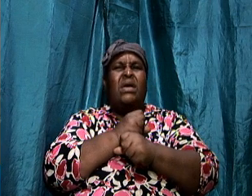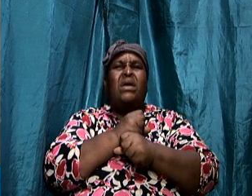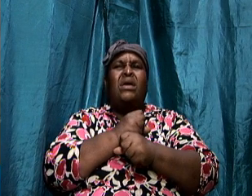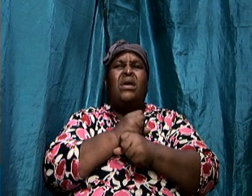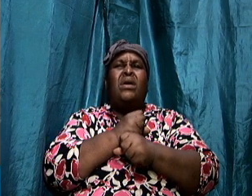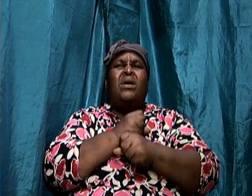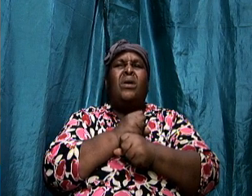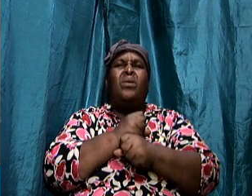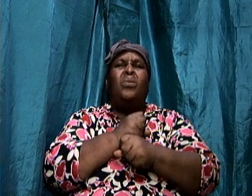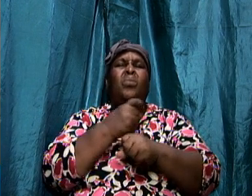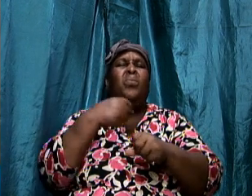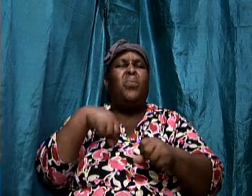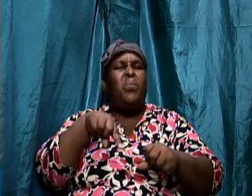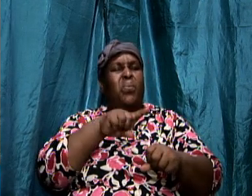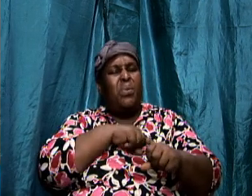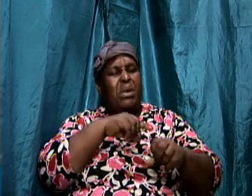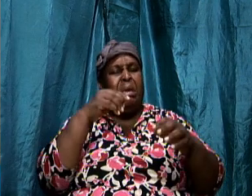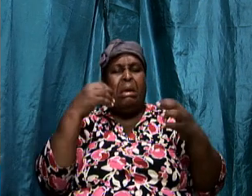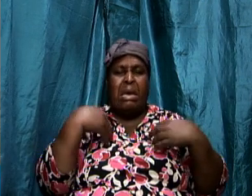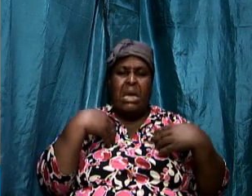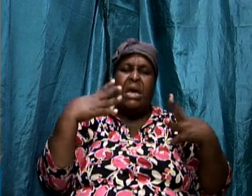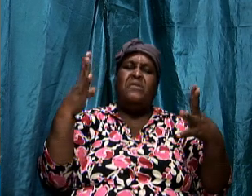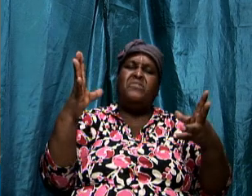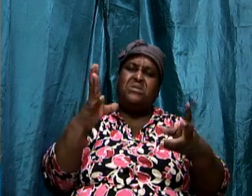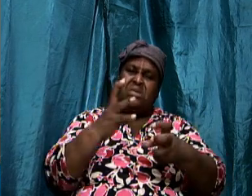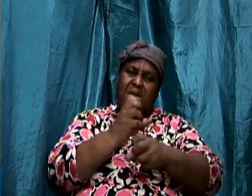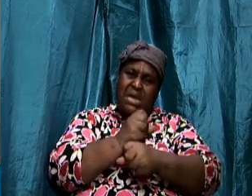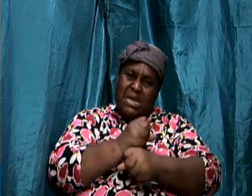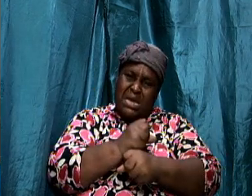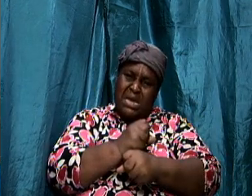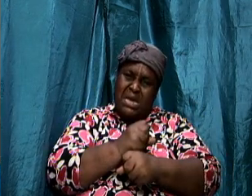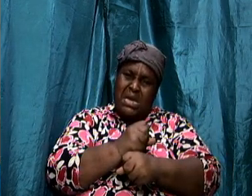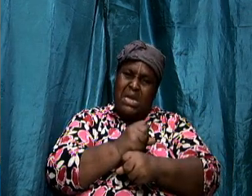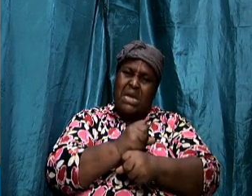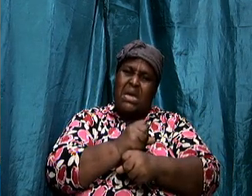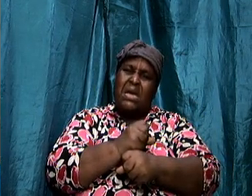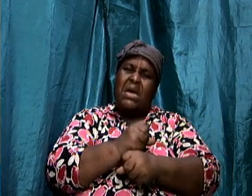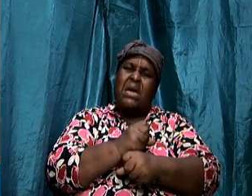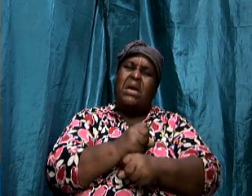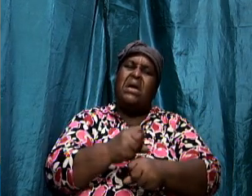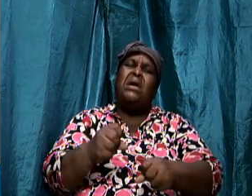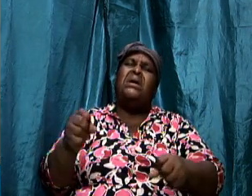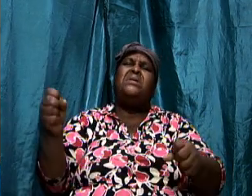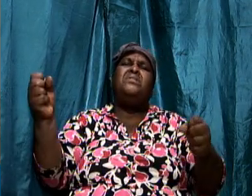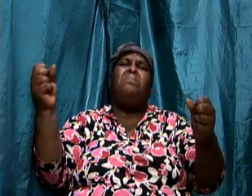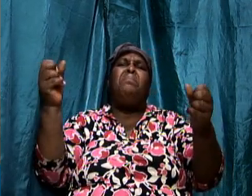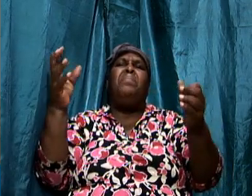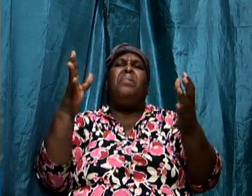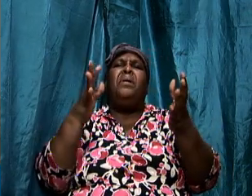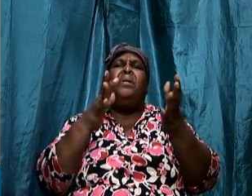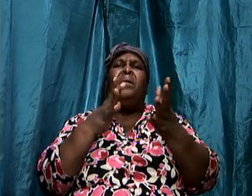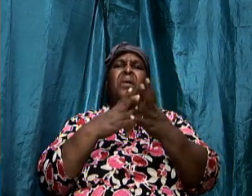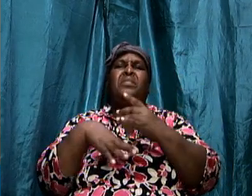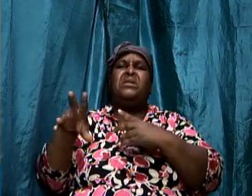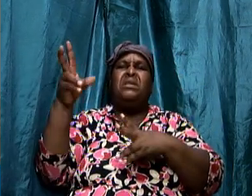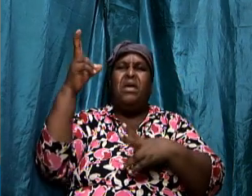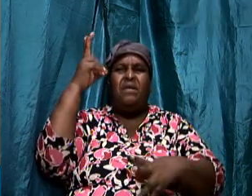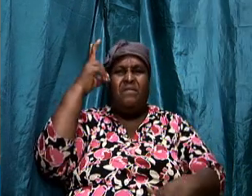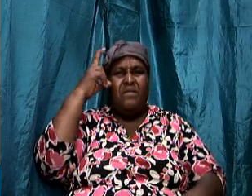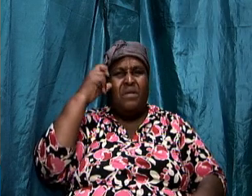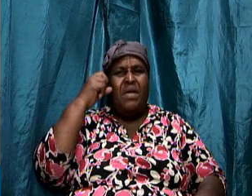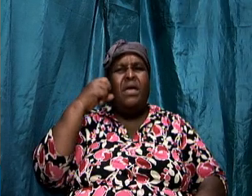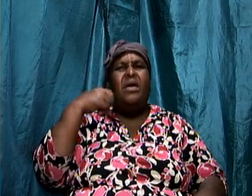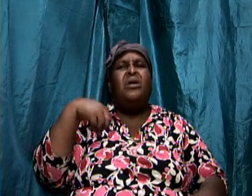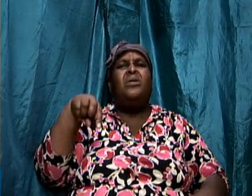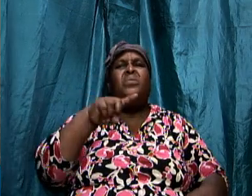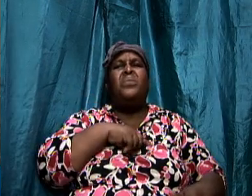we are going to have to take the bull by the horn and we are going